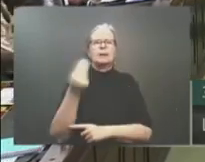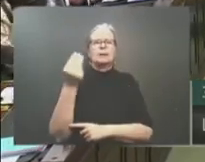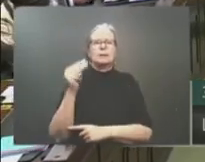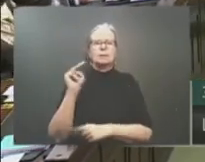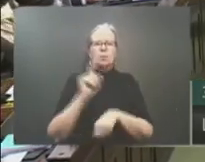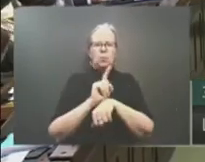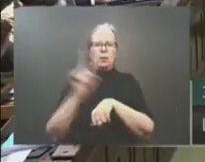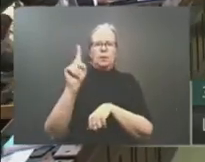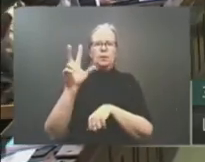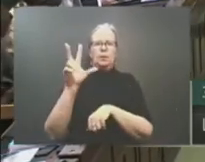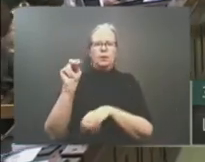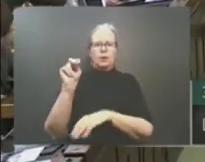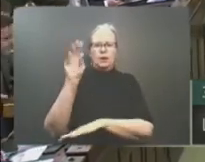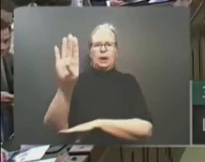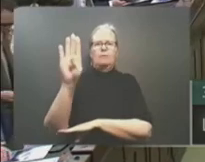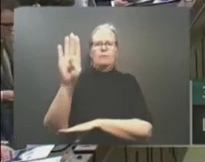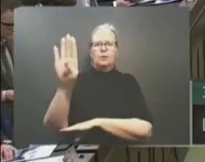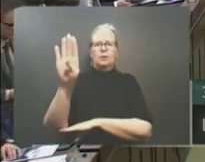.m.